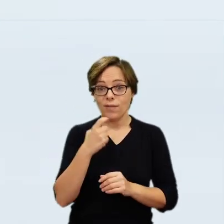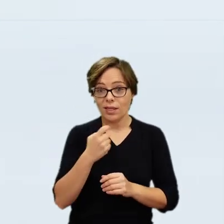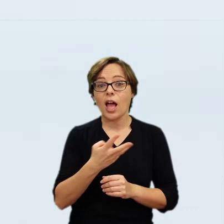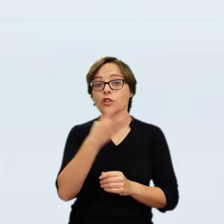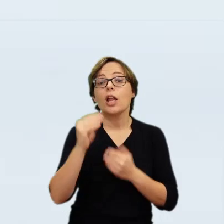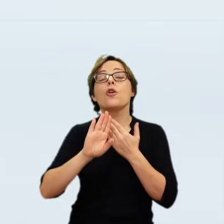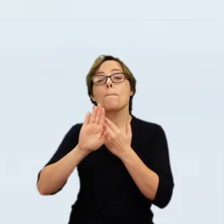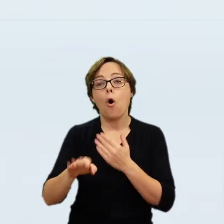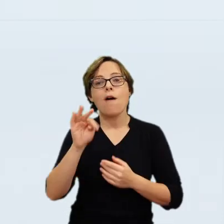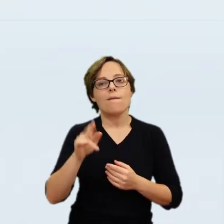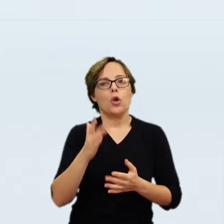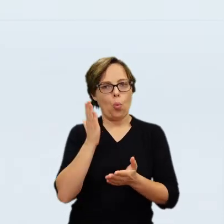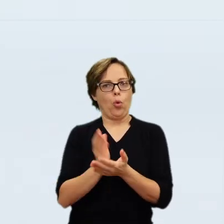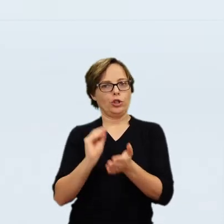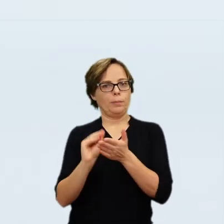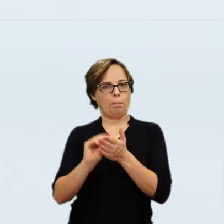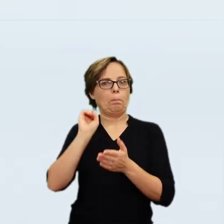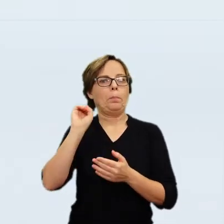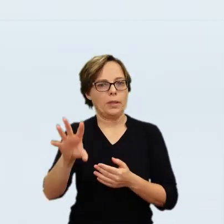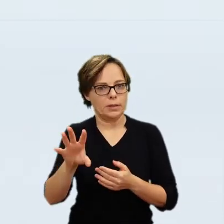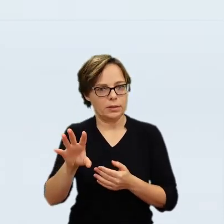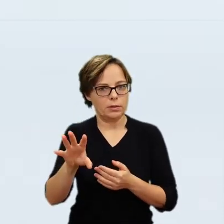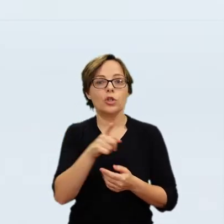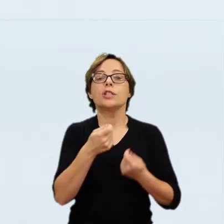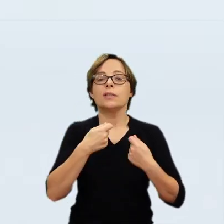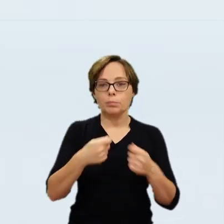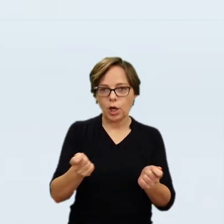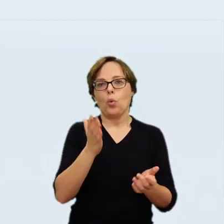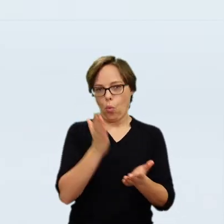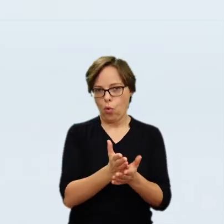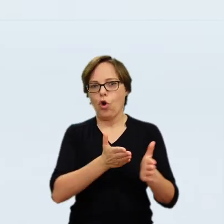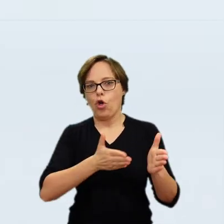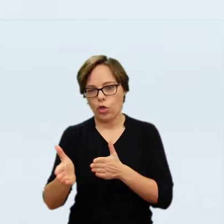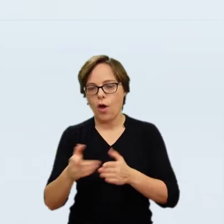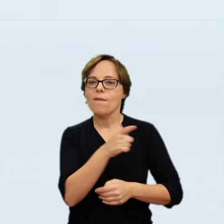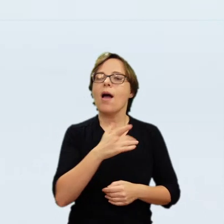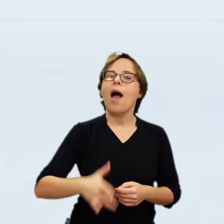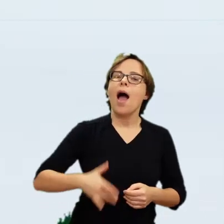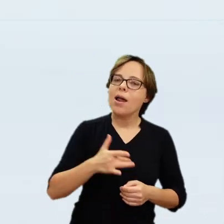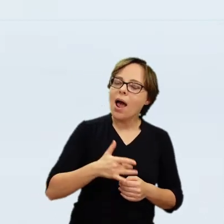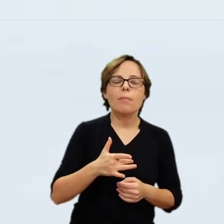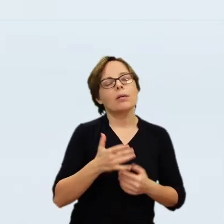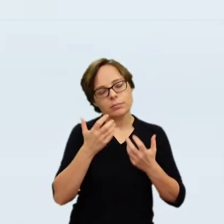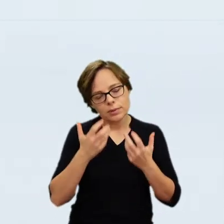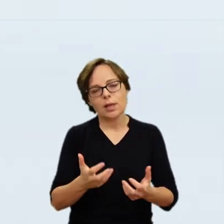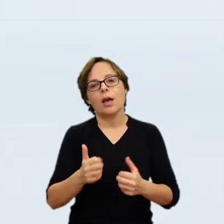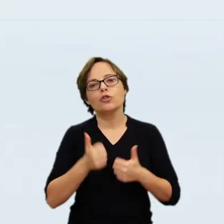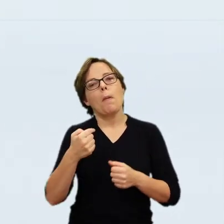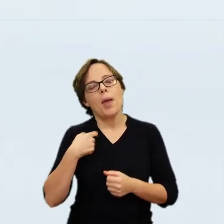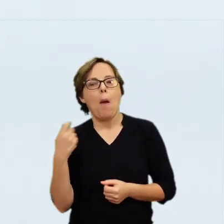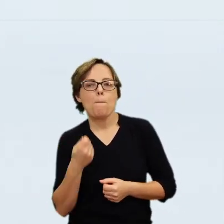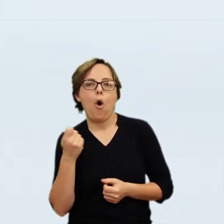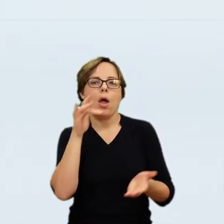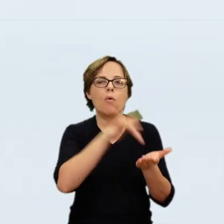painting was bought in Holland in these two inventories have to be taken with a pinch of salt. after the death of Jan